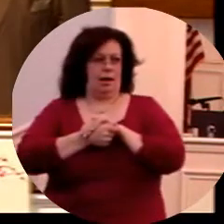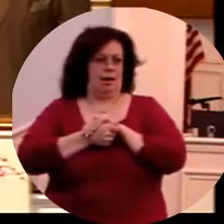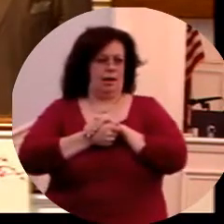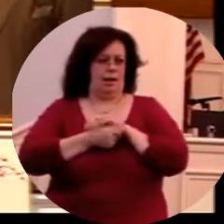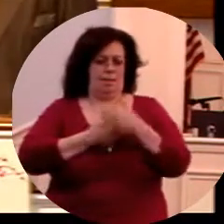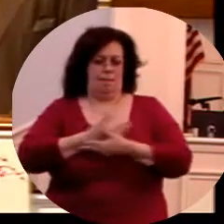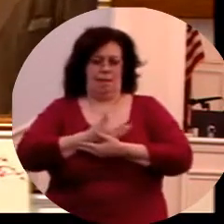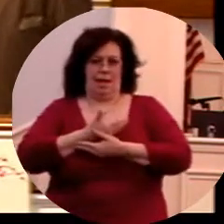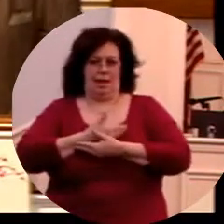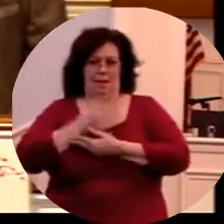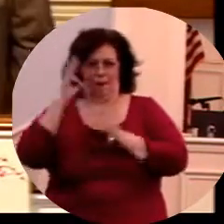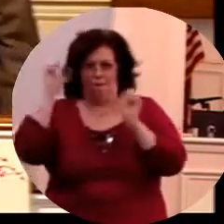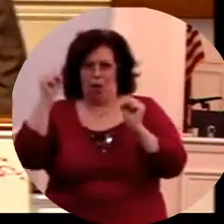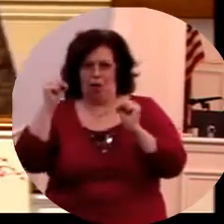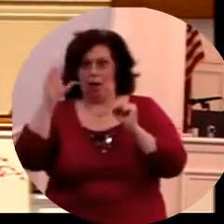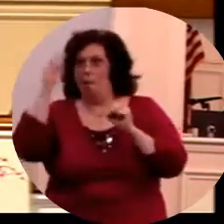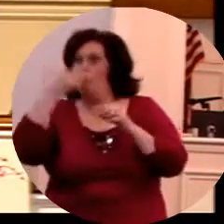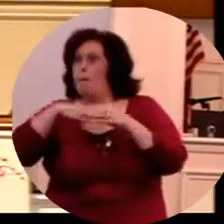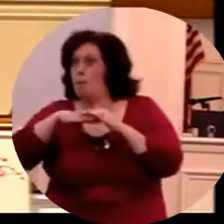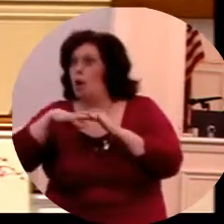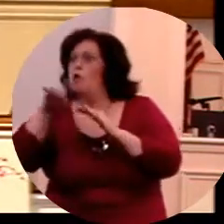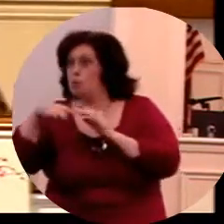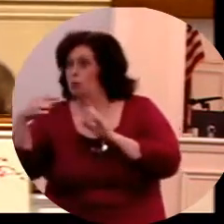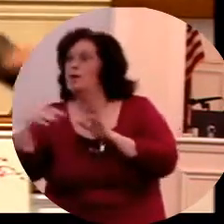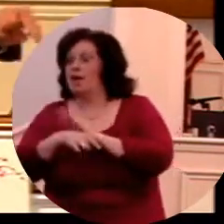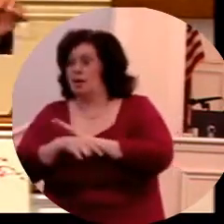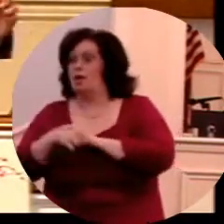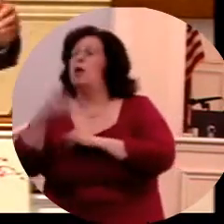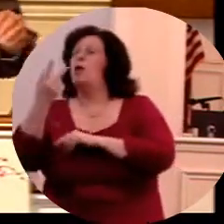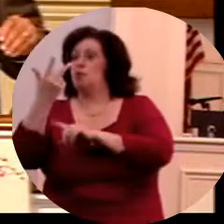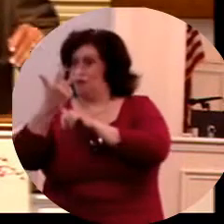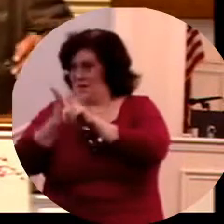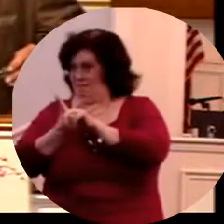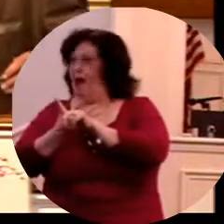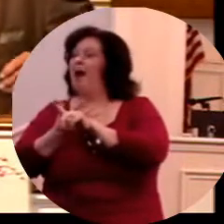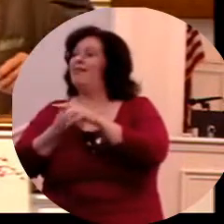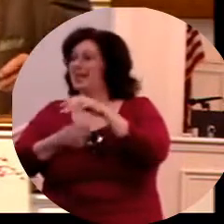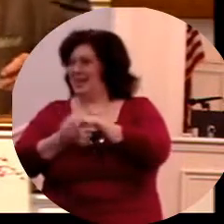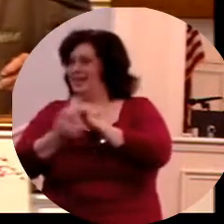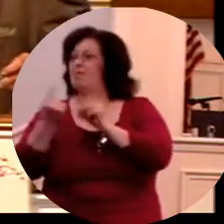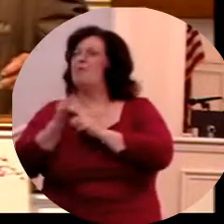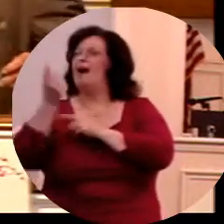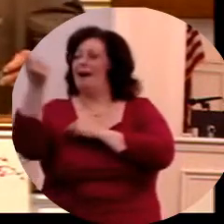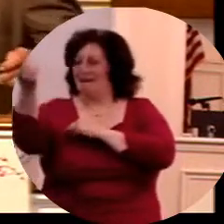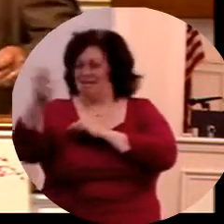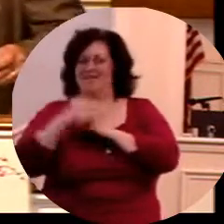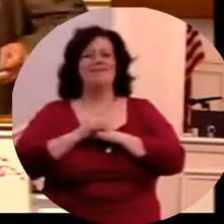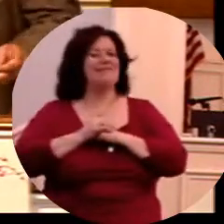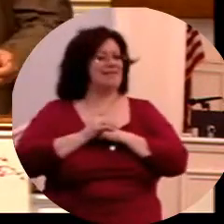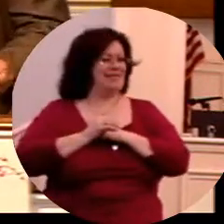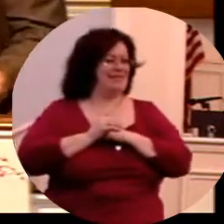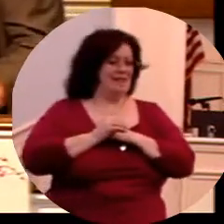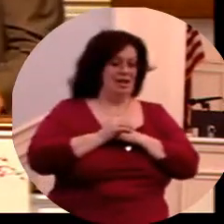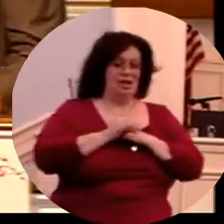then they realized that they could not hide him much longer. And so by faith, as Noah by faith built an ark, so did the